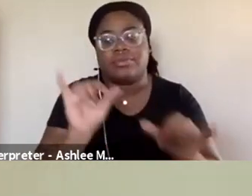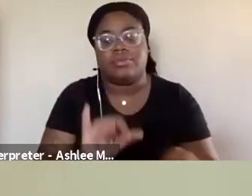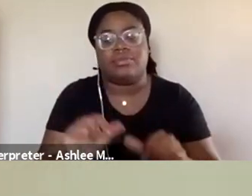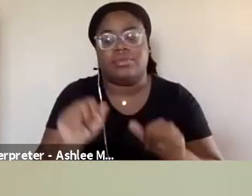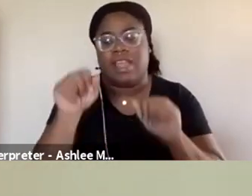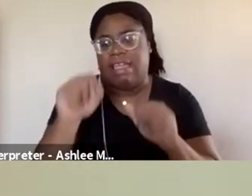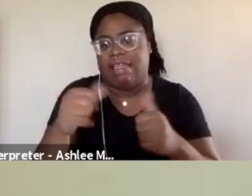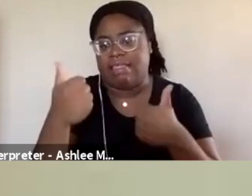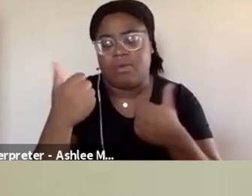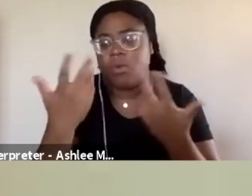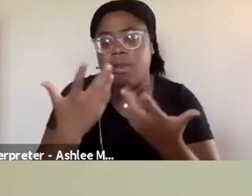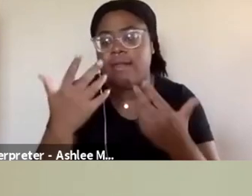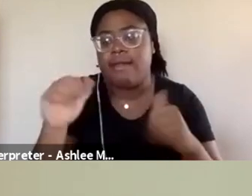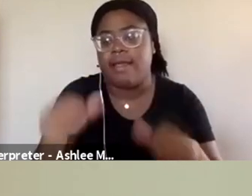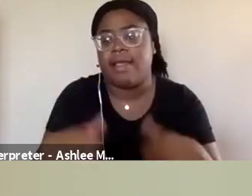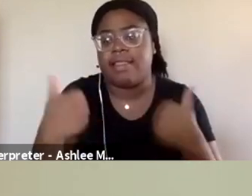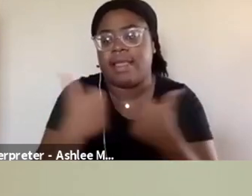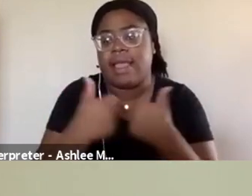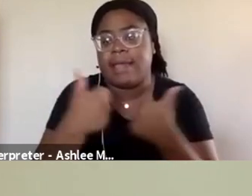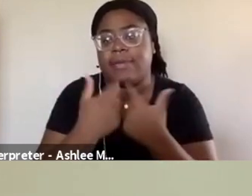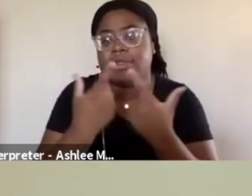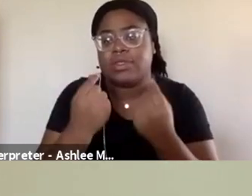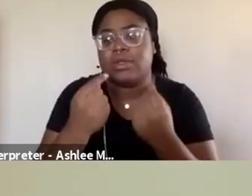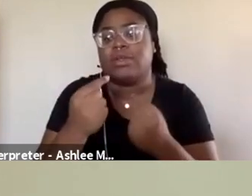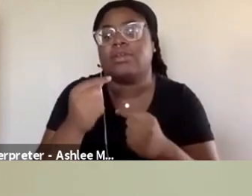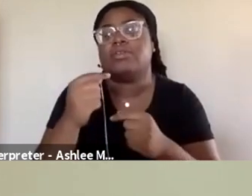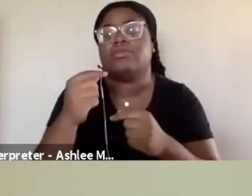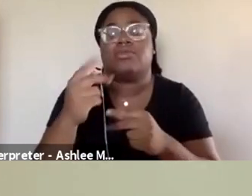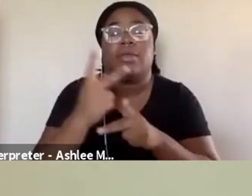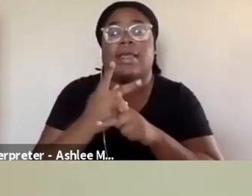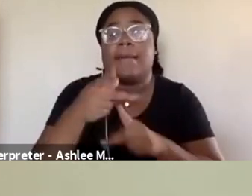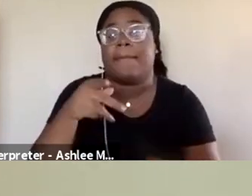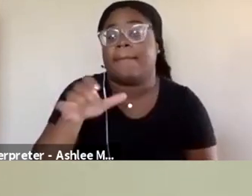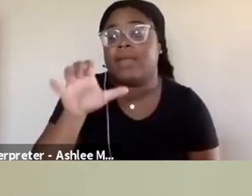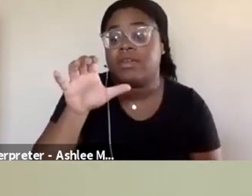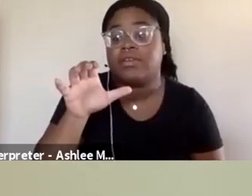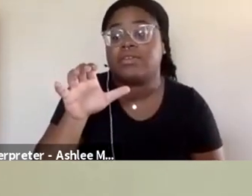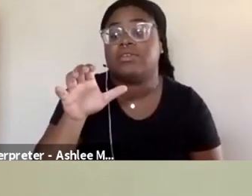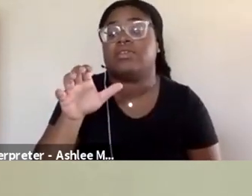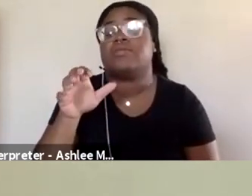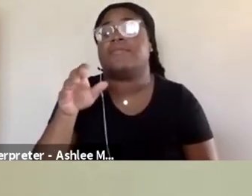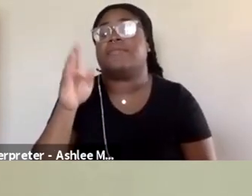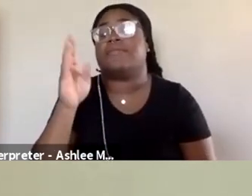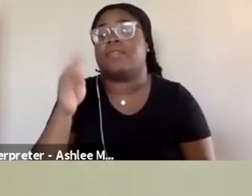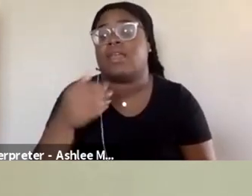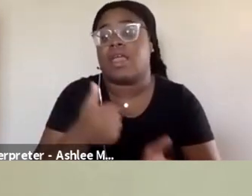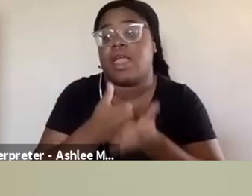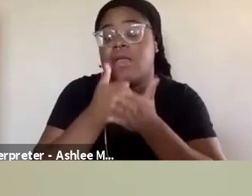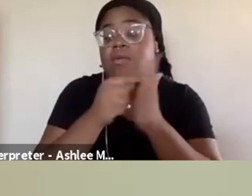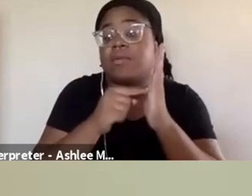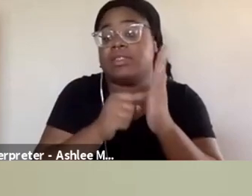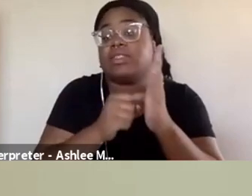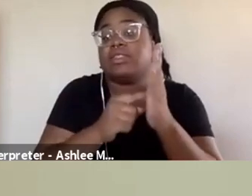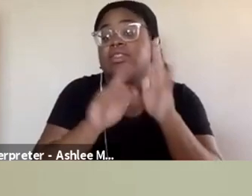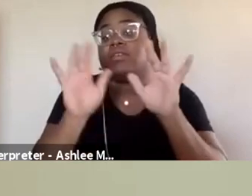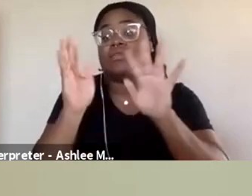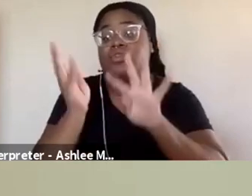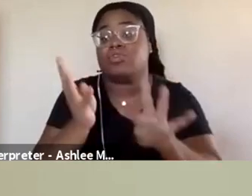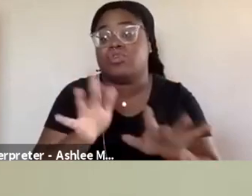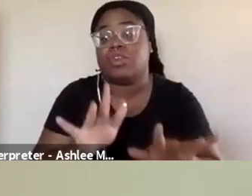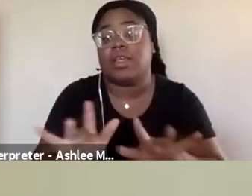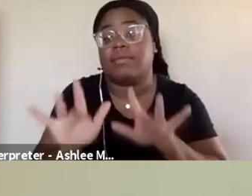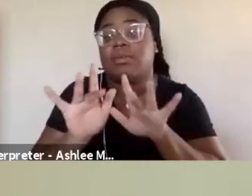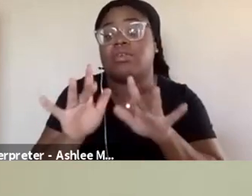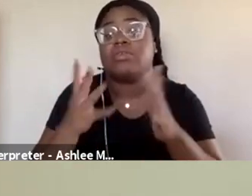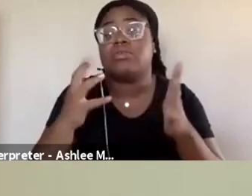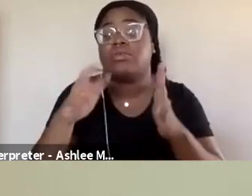industry do to keep BIPOC, LGBTQIA, and women safe, um, slash help increase representation among streamers? Are there roles for other,